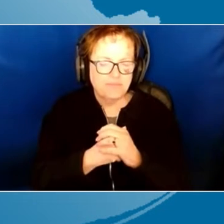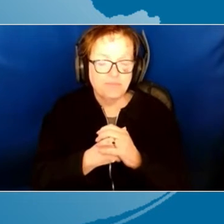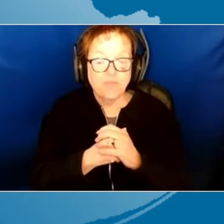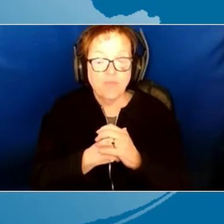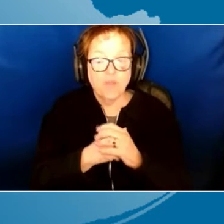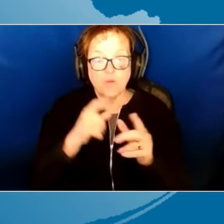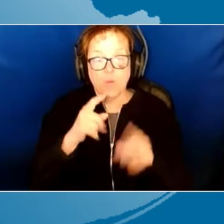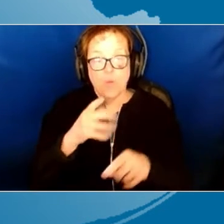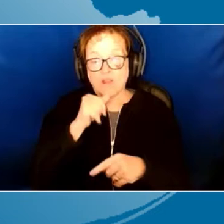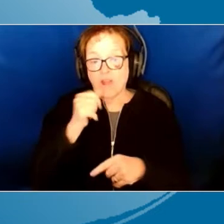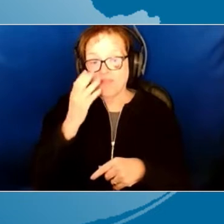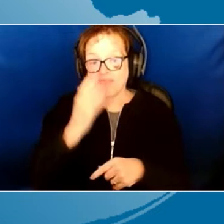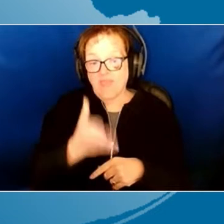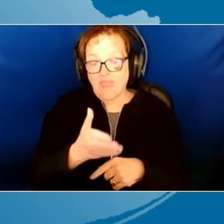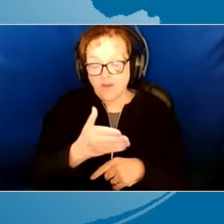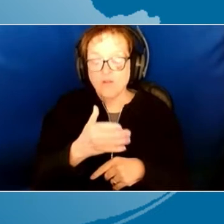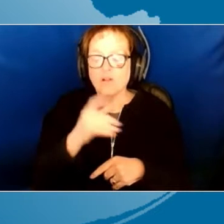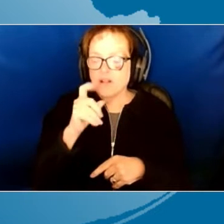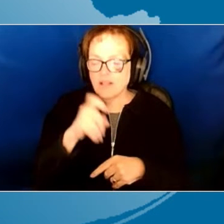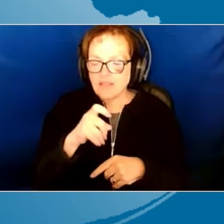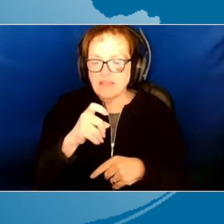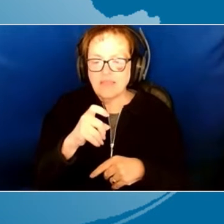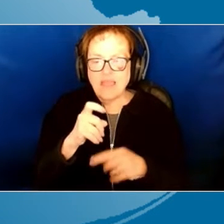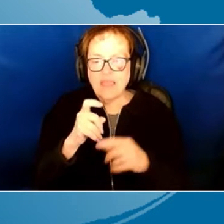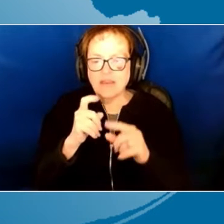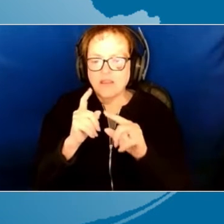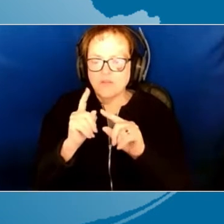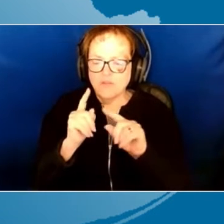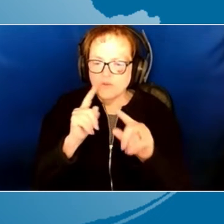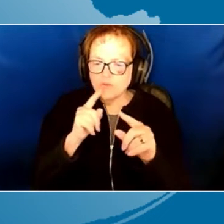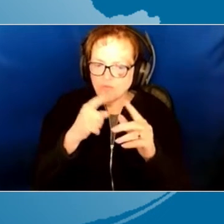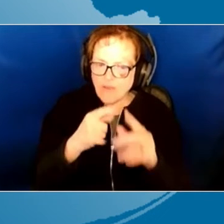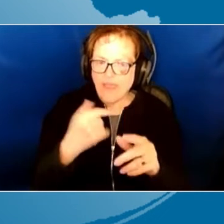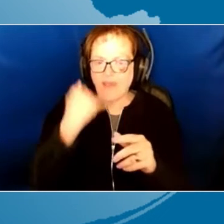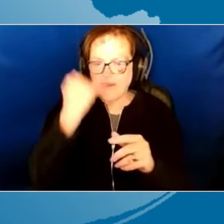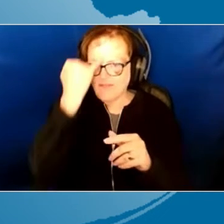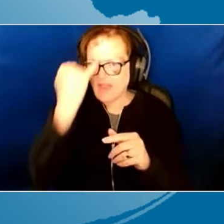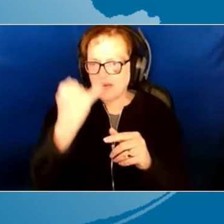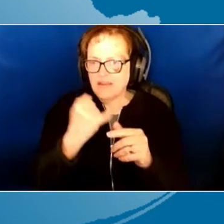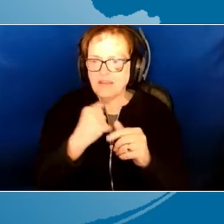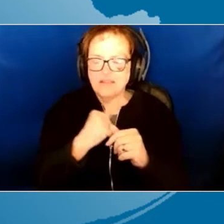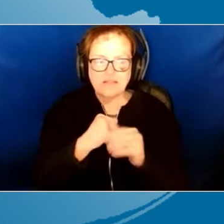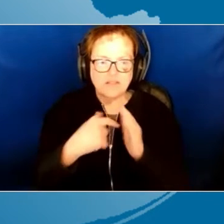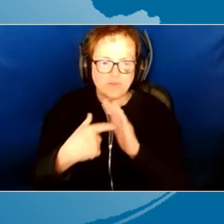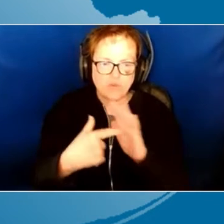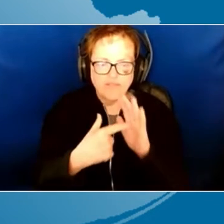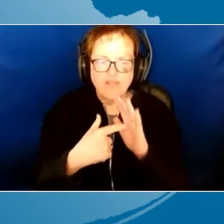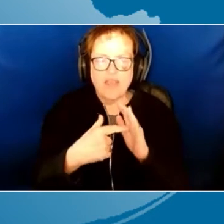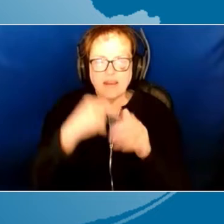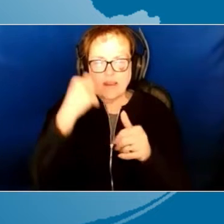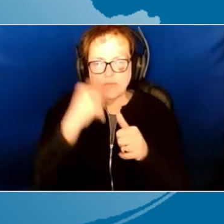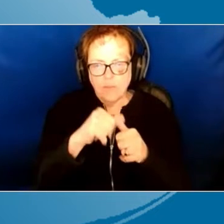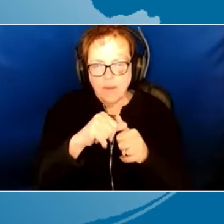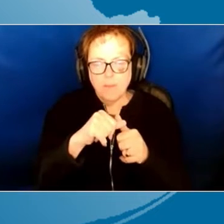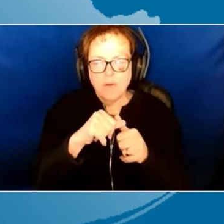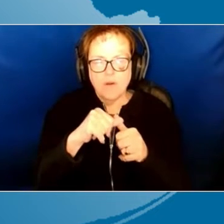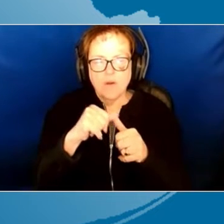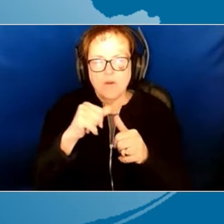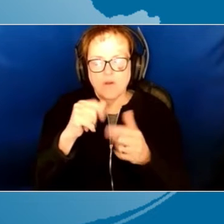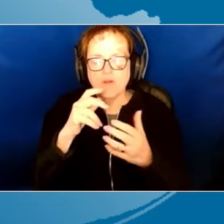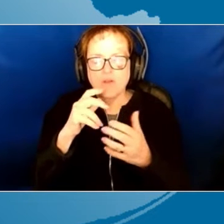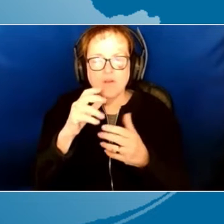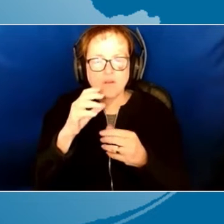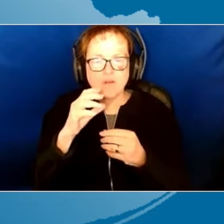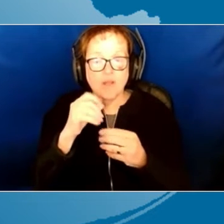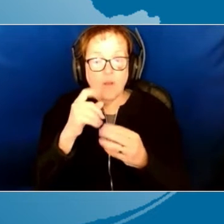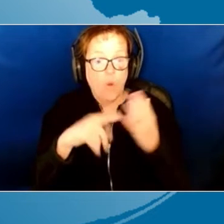there, they need to be able to come to ideas and try things. They need to be able to reflect on and remember the strategy that you taught them, perhaps,